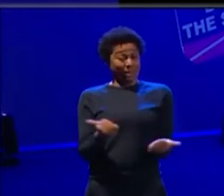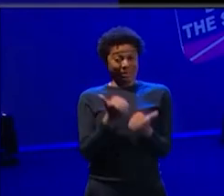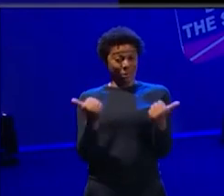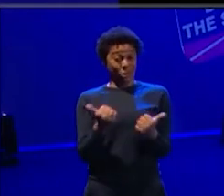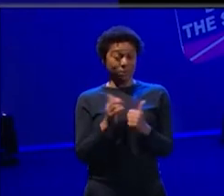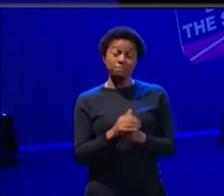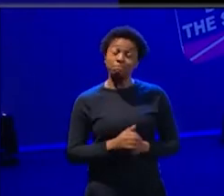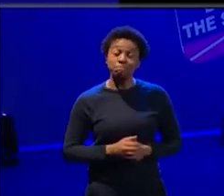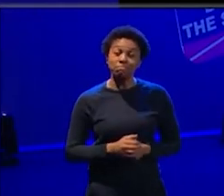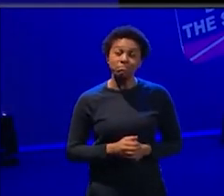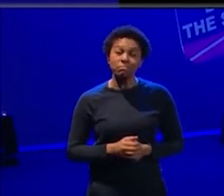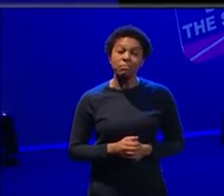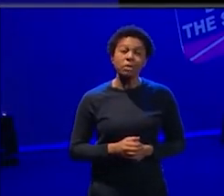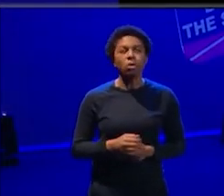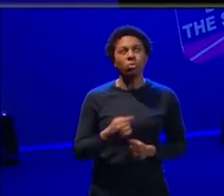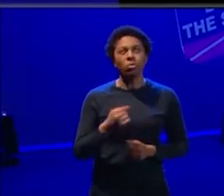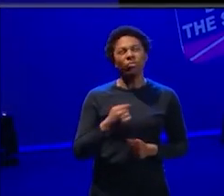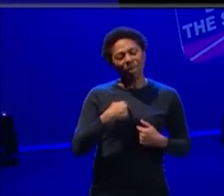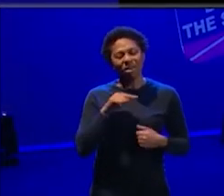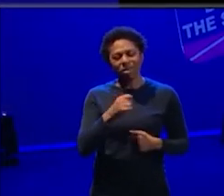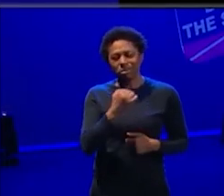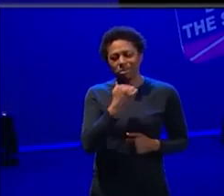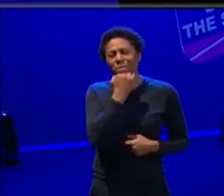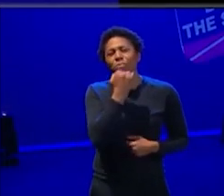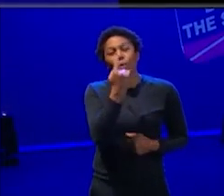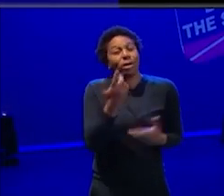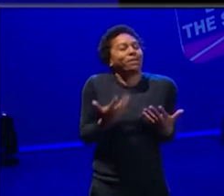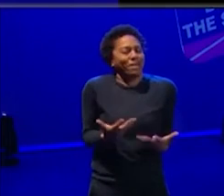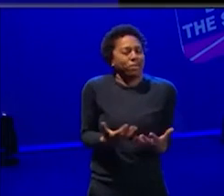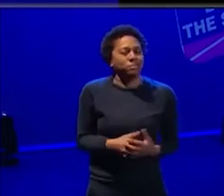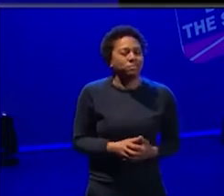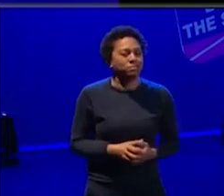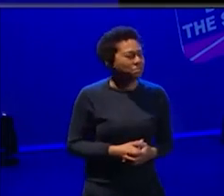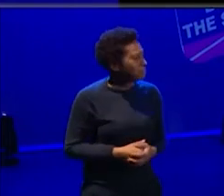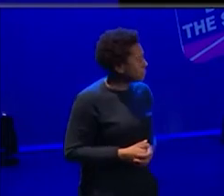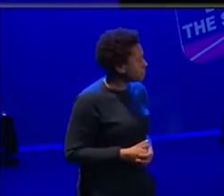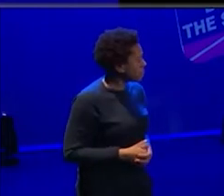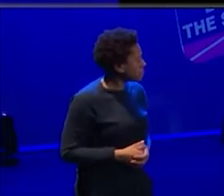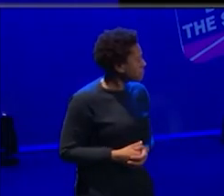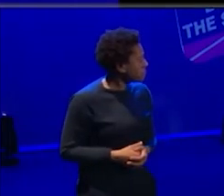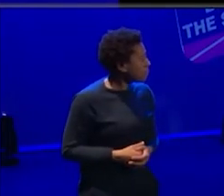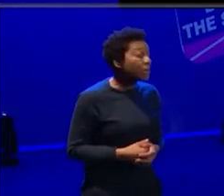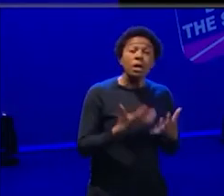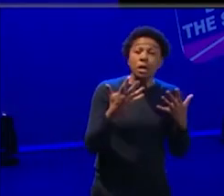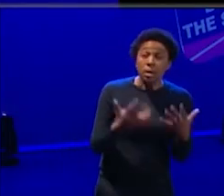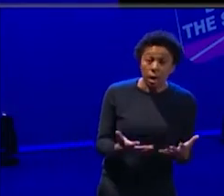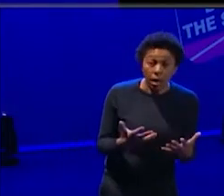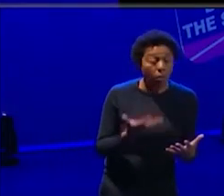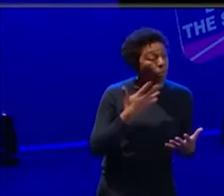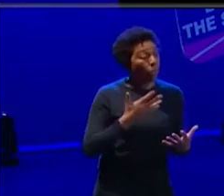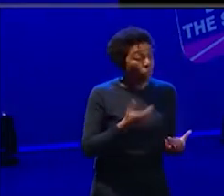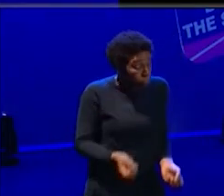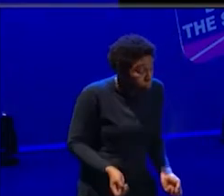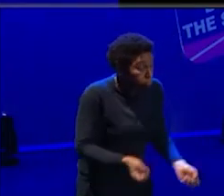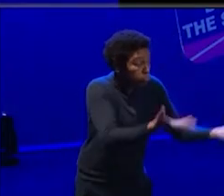but yeah, I would say that that's, that's my top at the moment. Amazing. Thank you. Um, we are now going to open it up to the